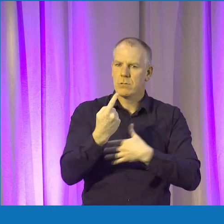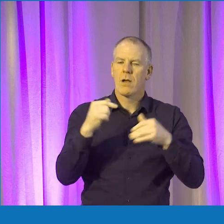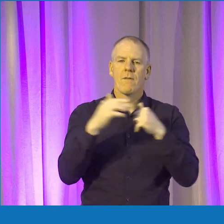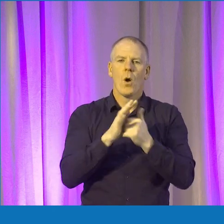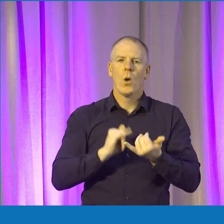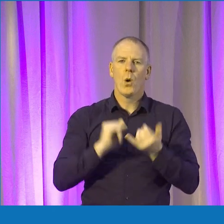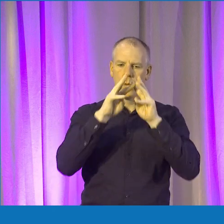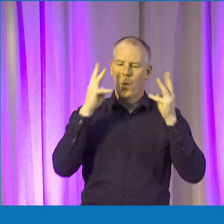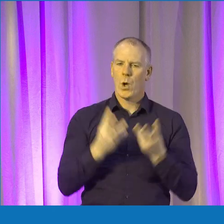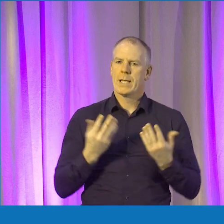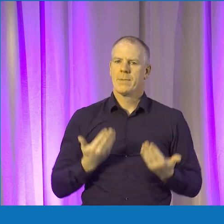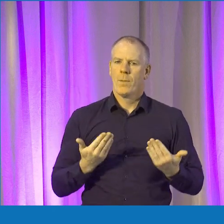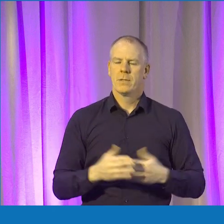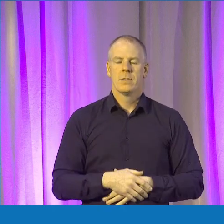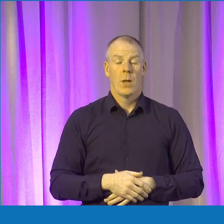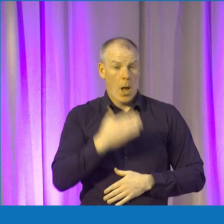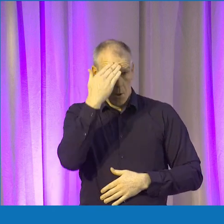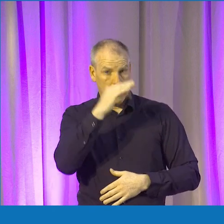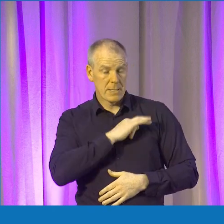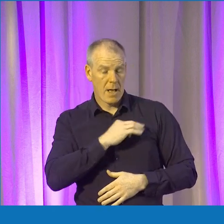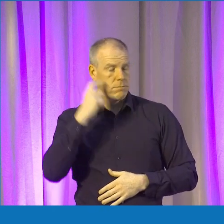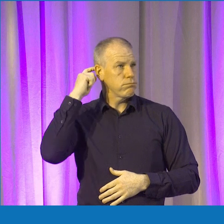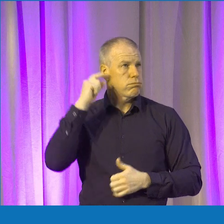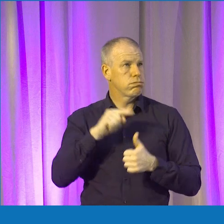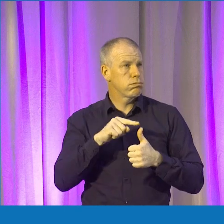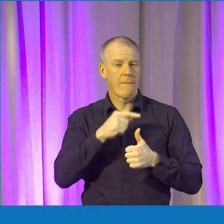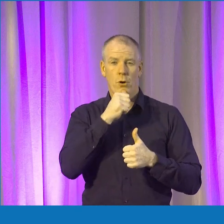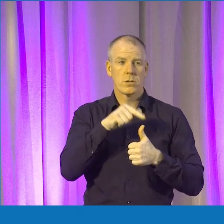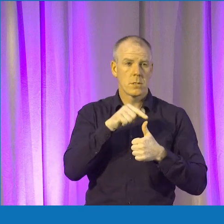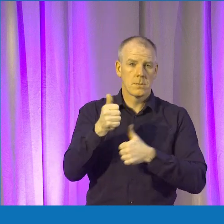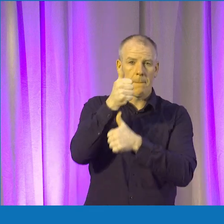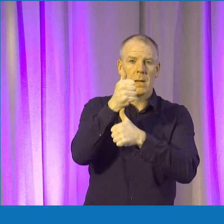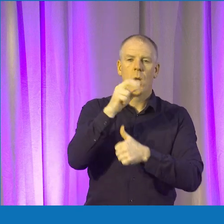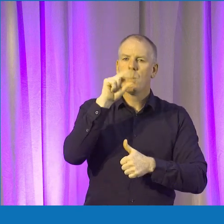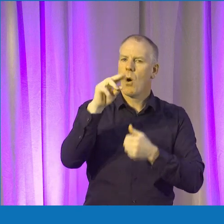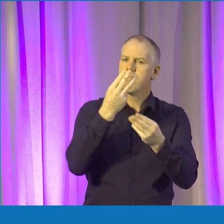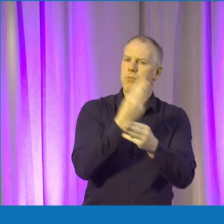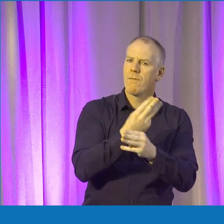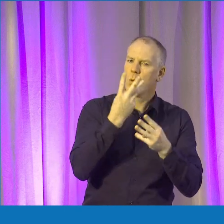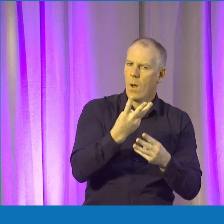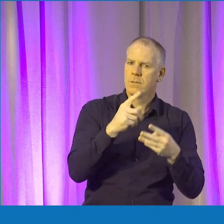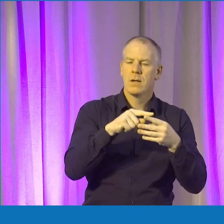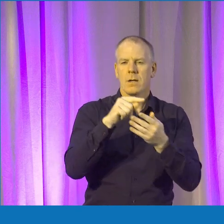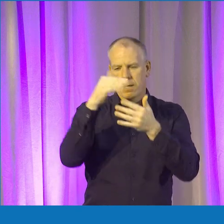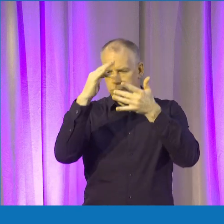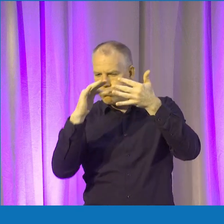at present. So I know off the top of my head, number one is no poverty. And then, for example, number